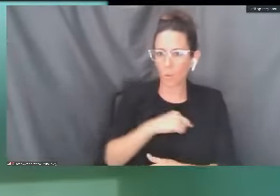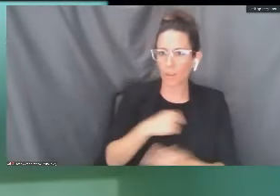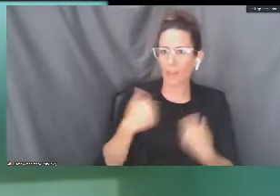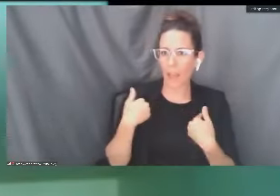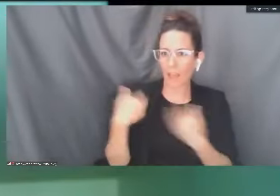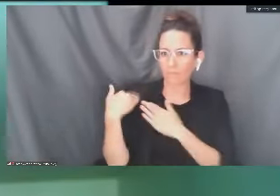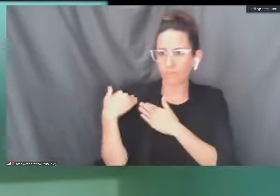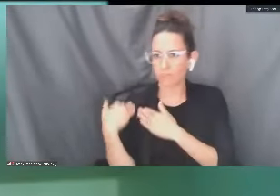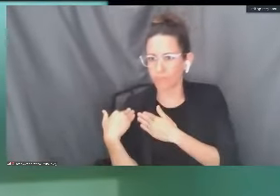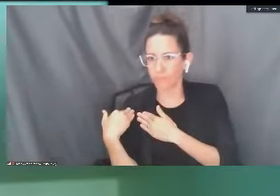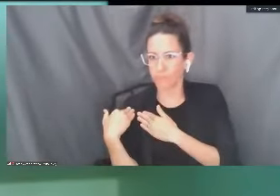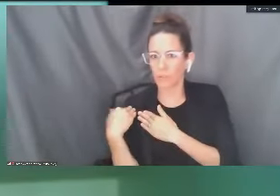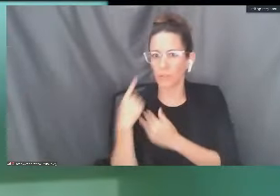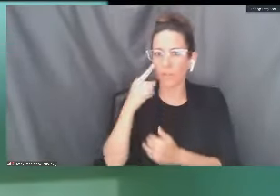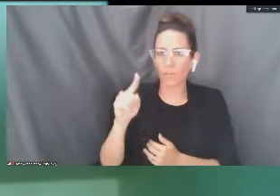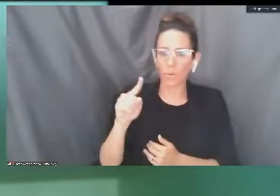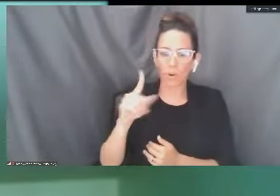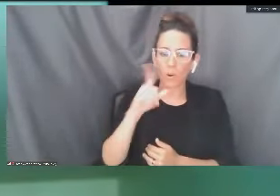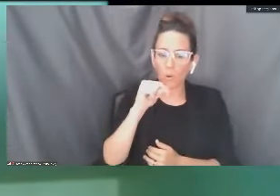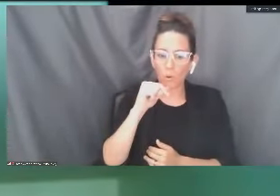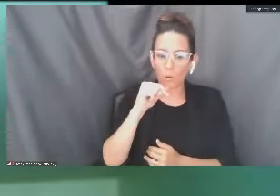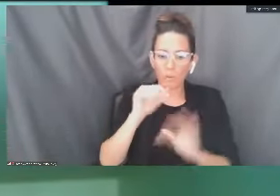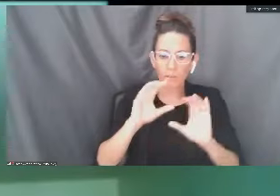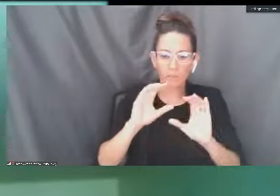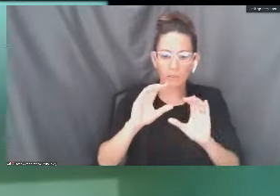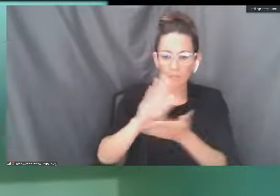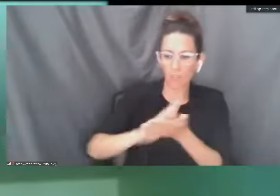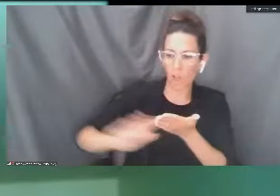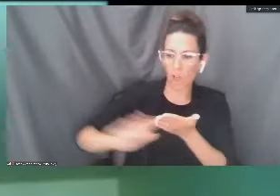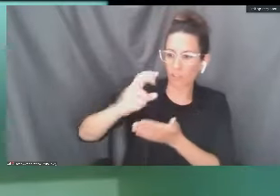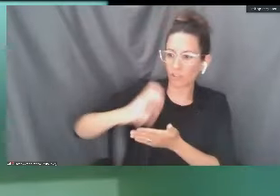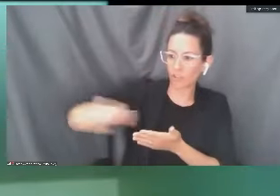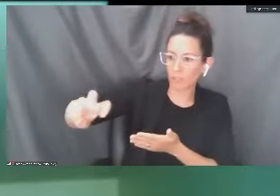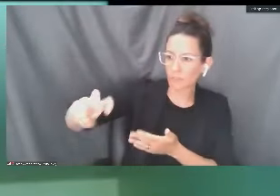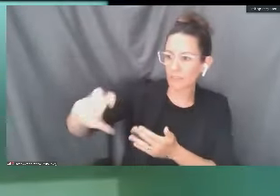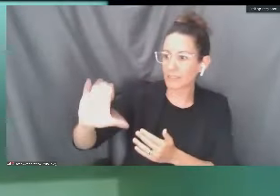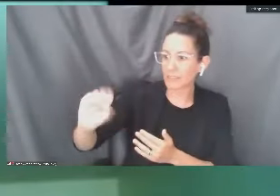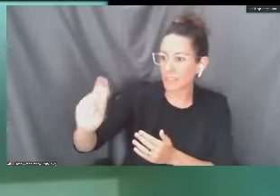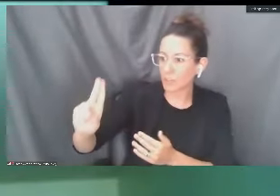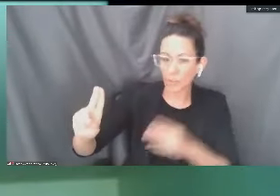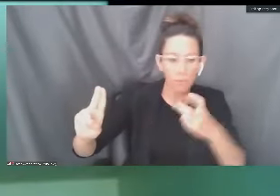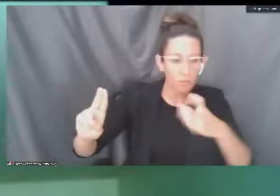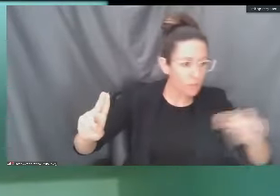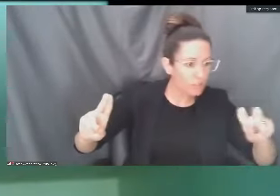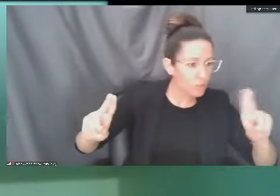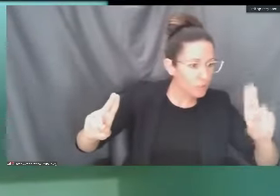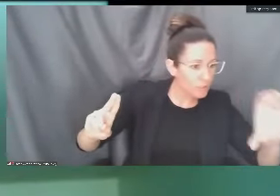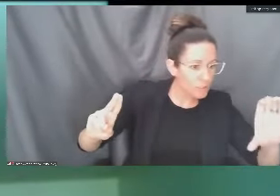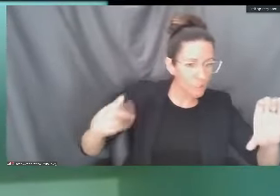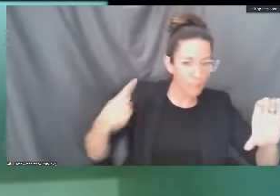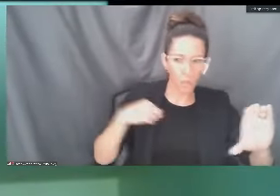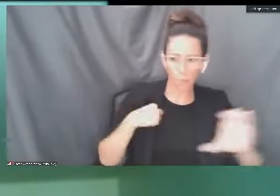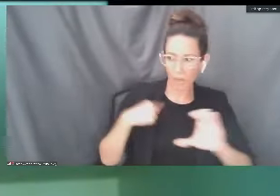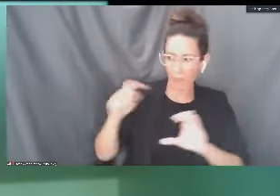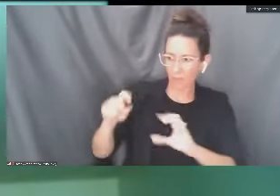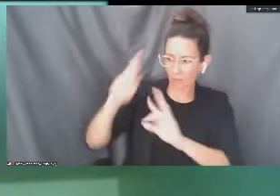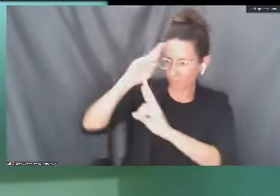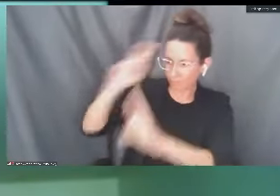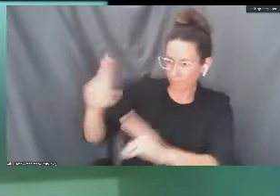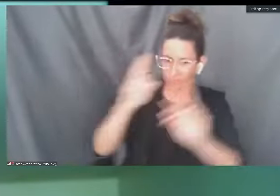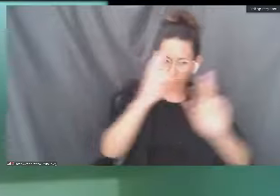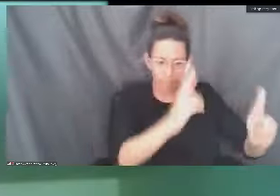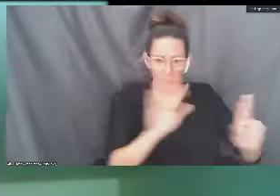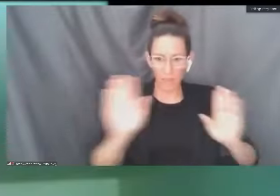commitments to our transfer institutions, such as the UCs and the CSUs, as well as to industries or